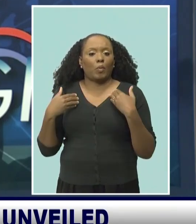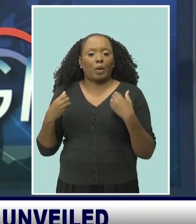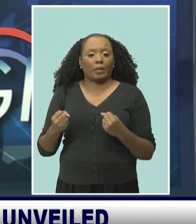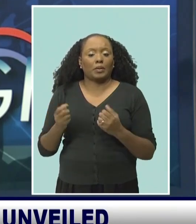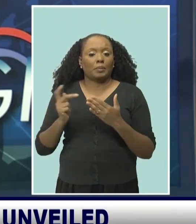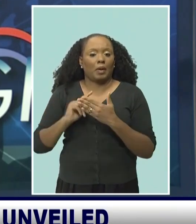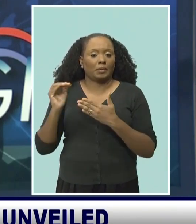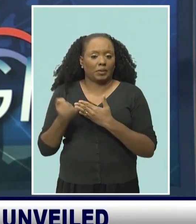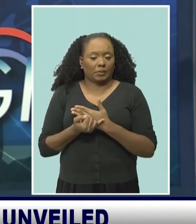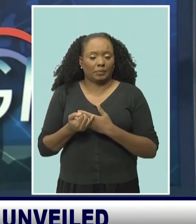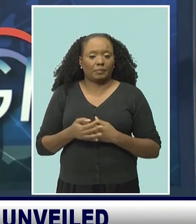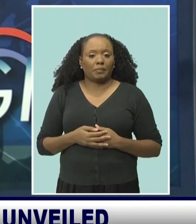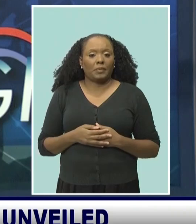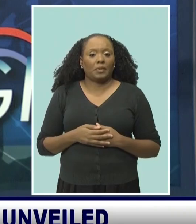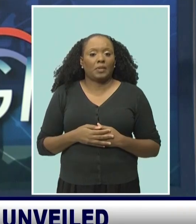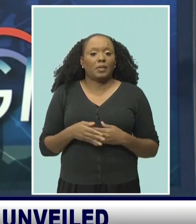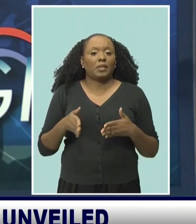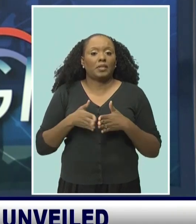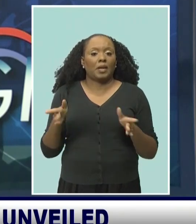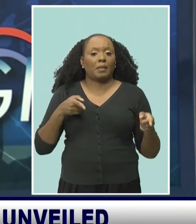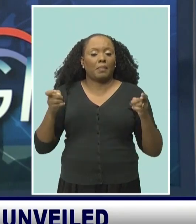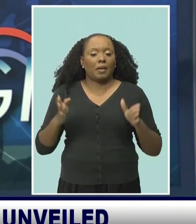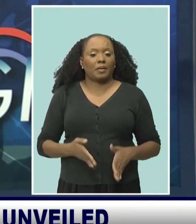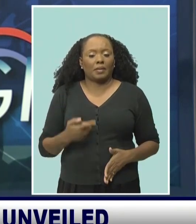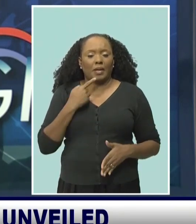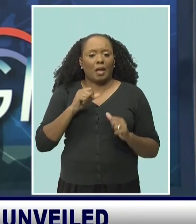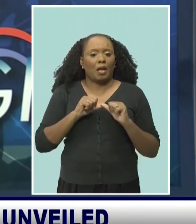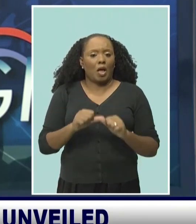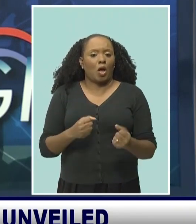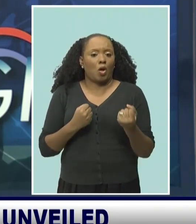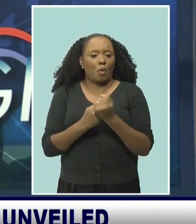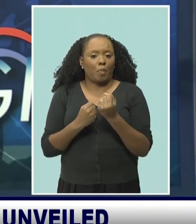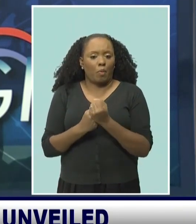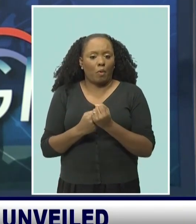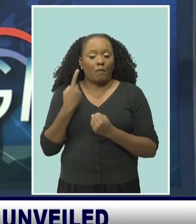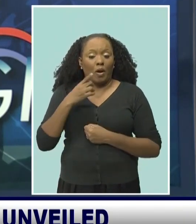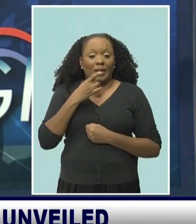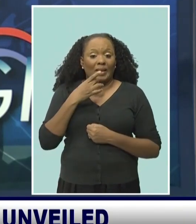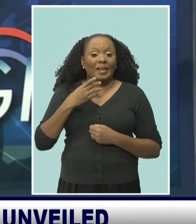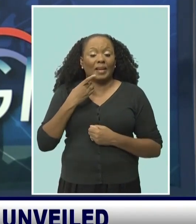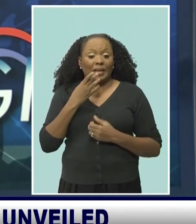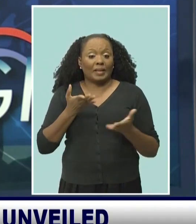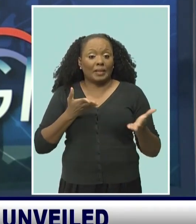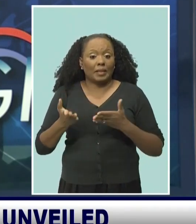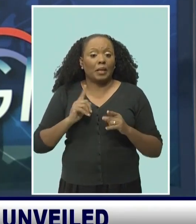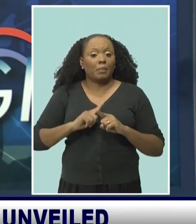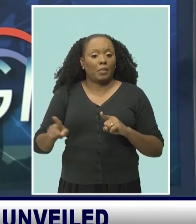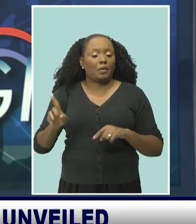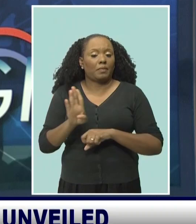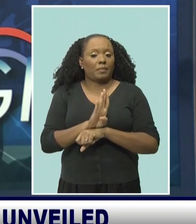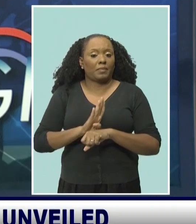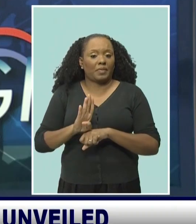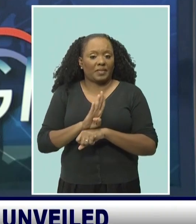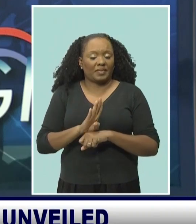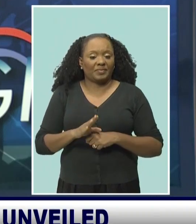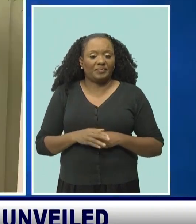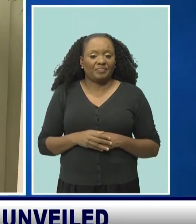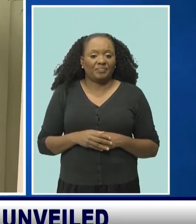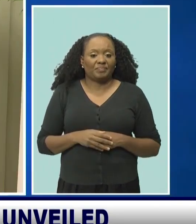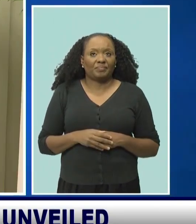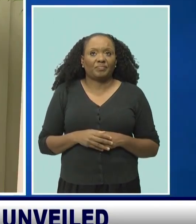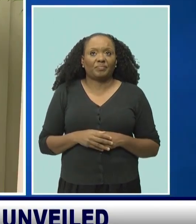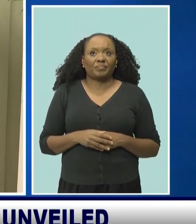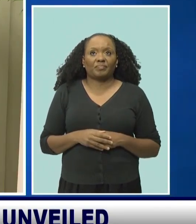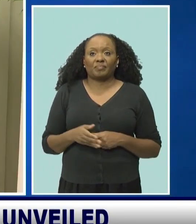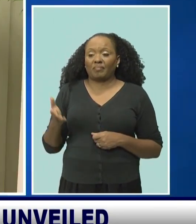Paul Innes says it's part of the company's continued support, not only for the lighting ceremony, but for the country as a whole. The